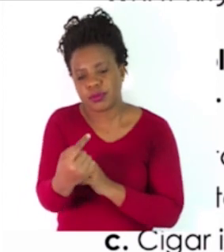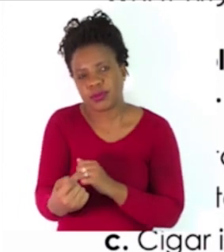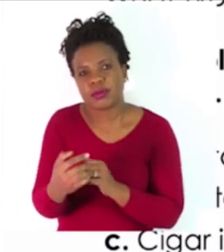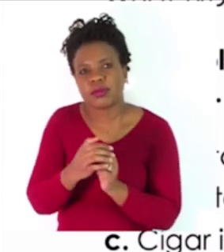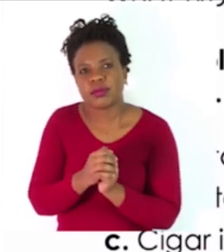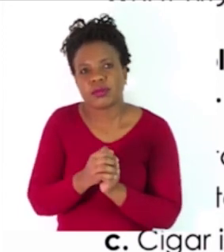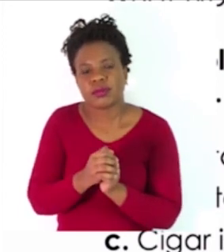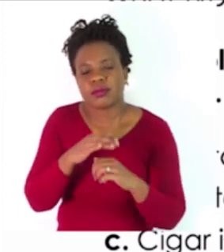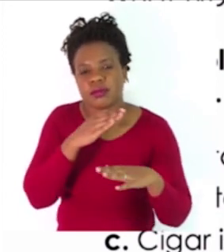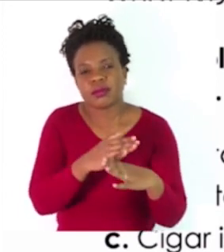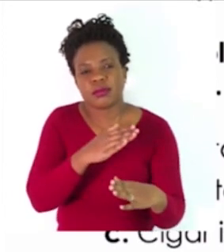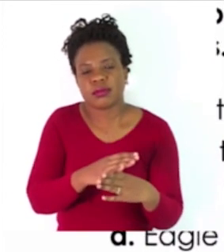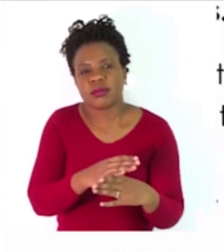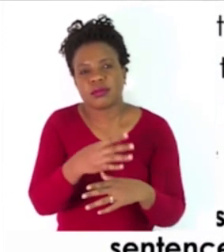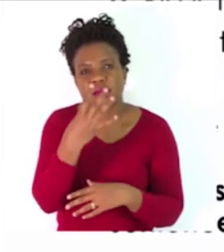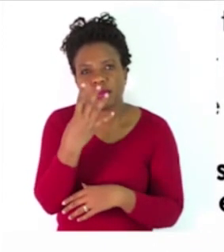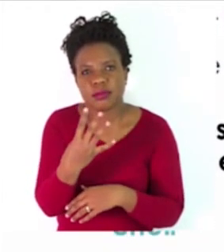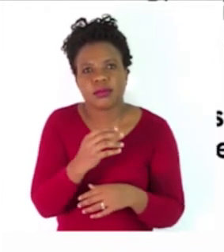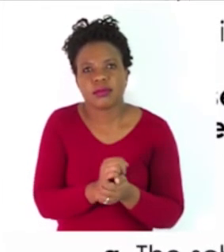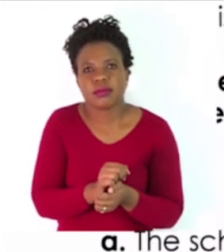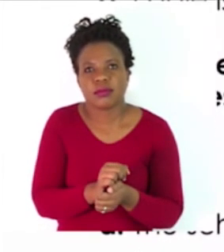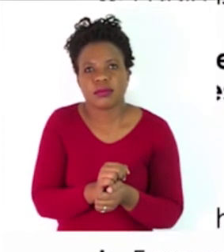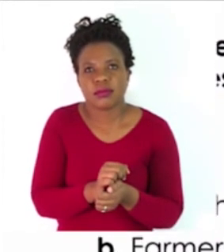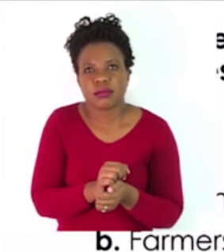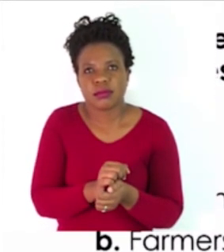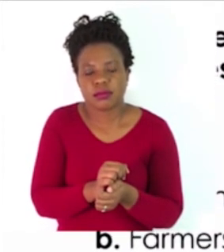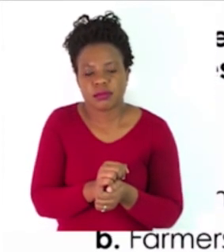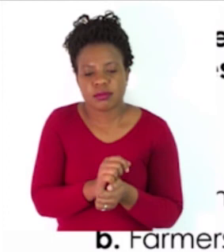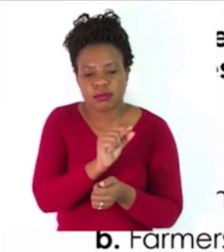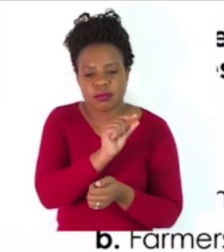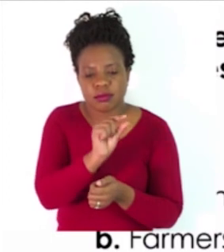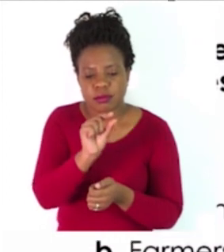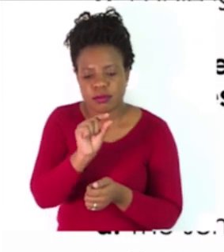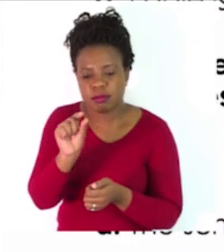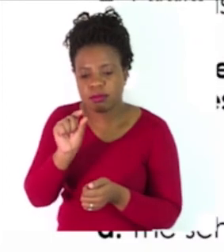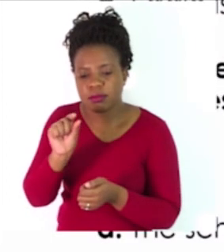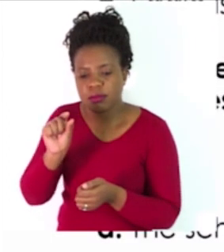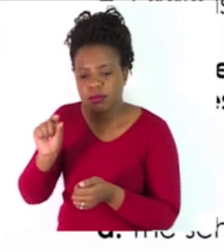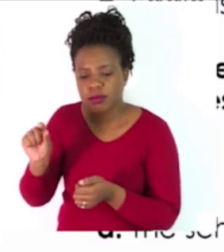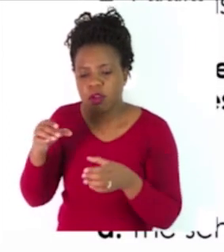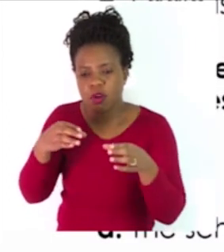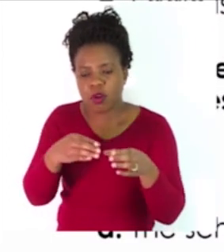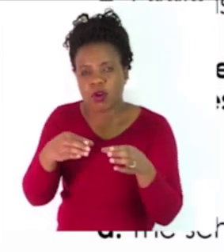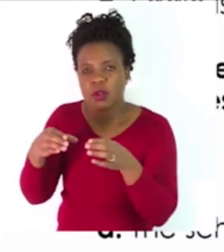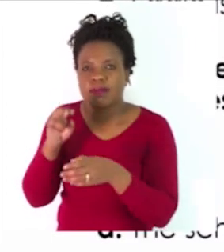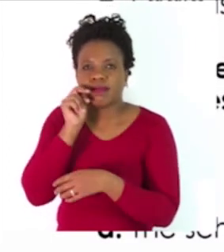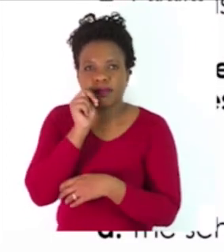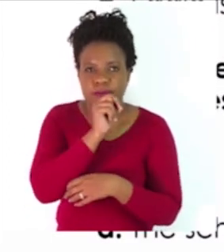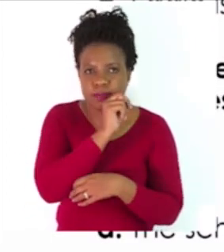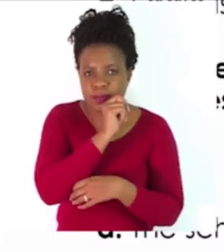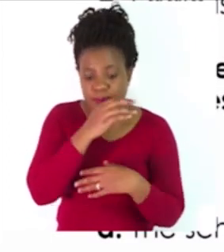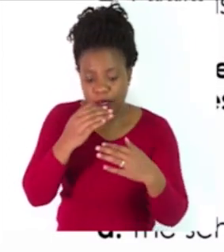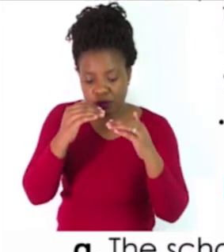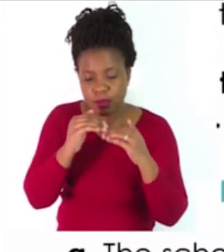Fourth activity. Choose the most suitable collective noun to complete the sentences.